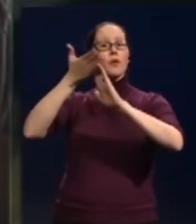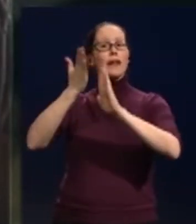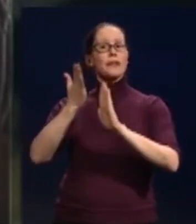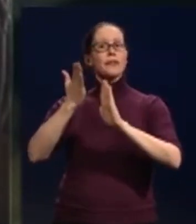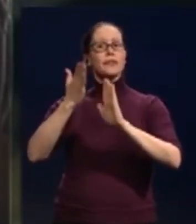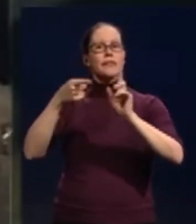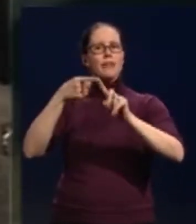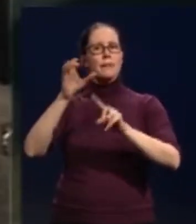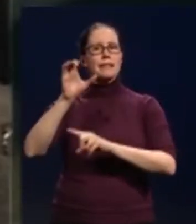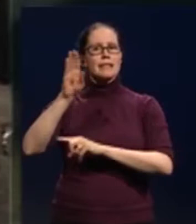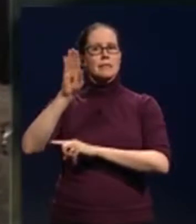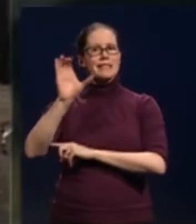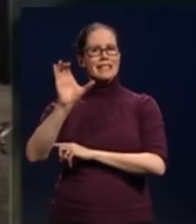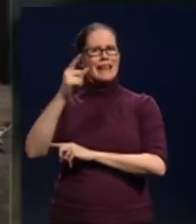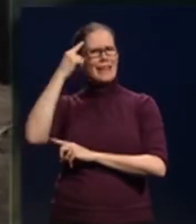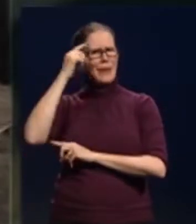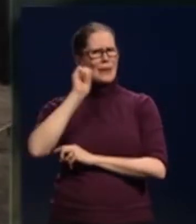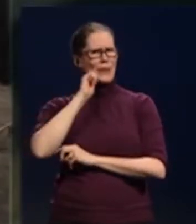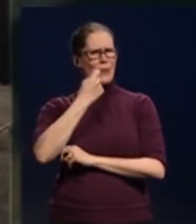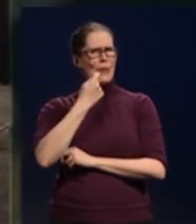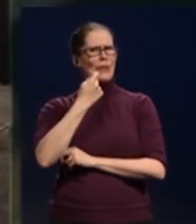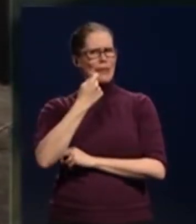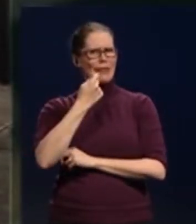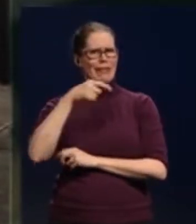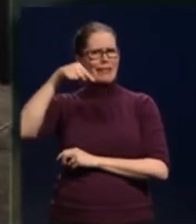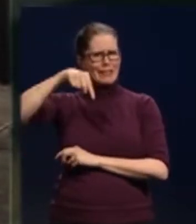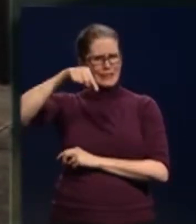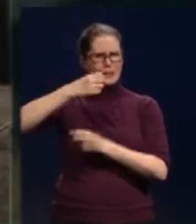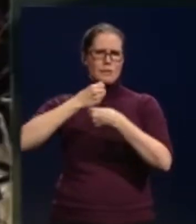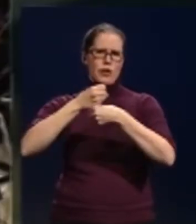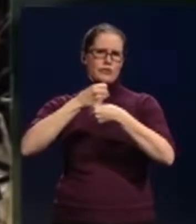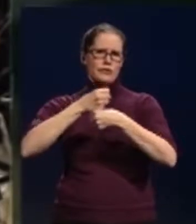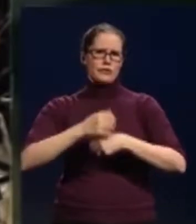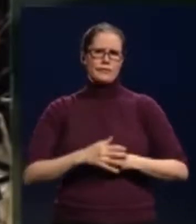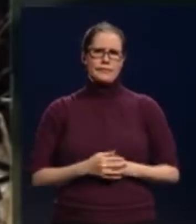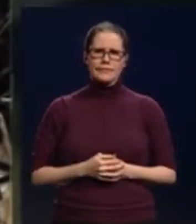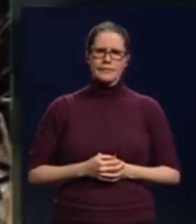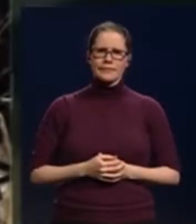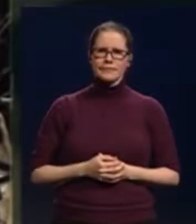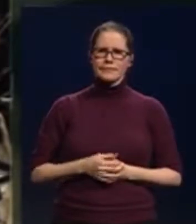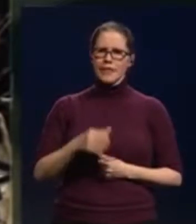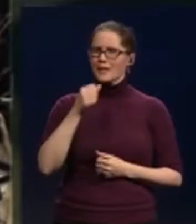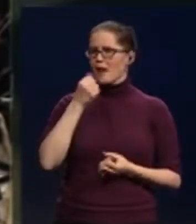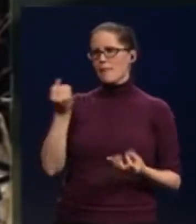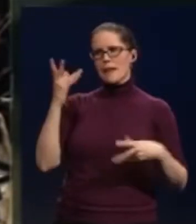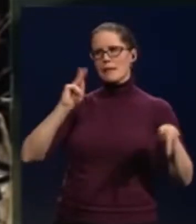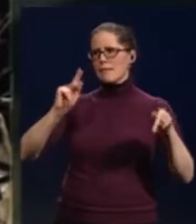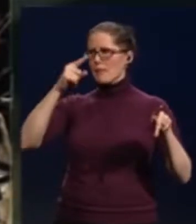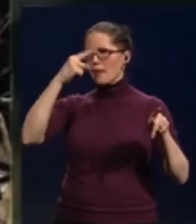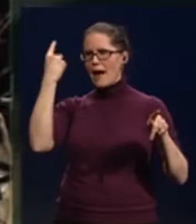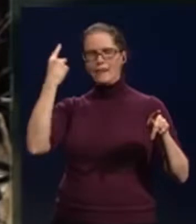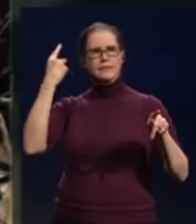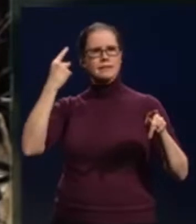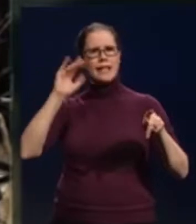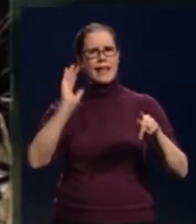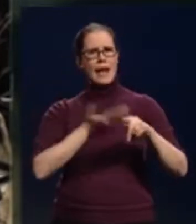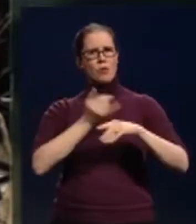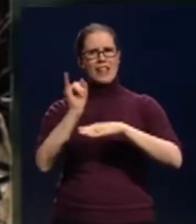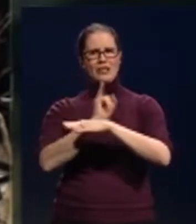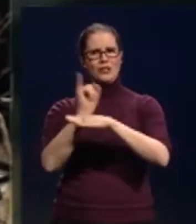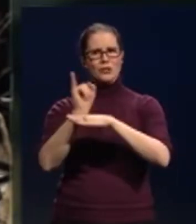and found something pretty cool about Studio Black. Not a lot of people of color in the industry and this is refreshing